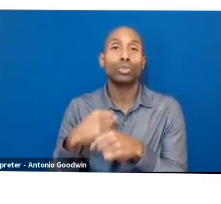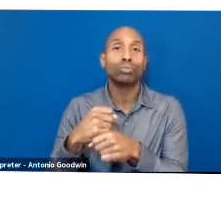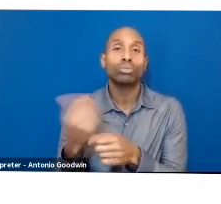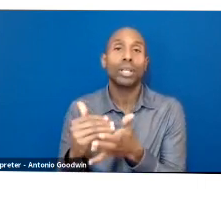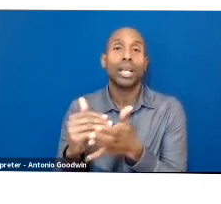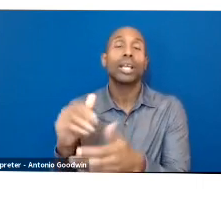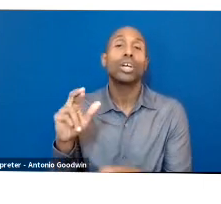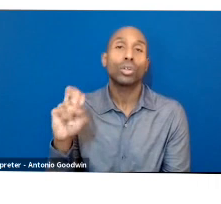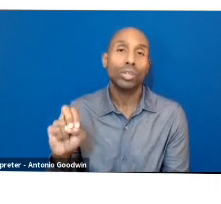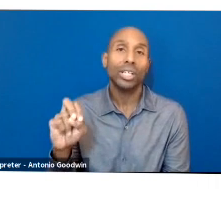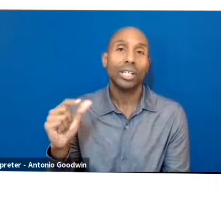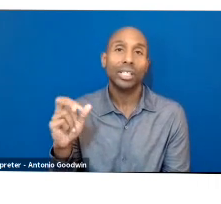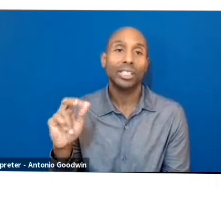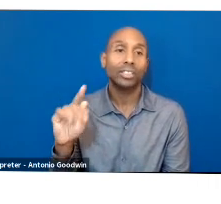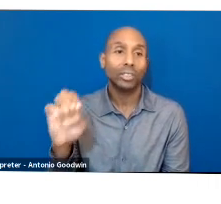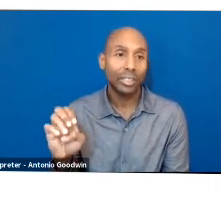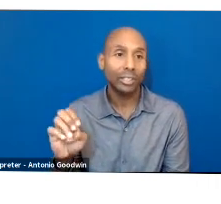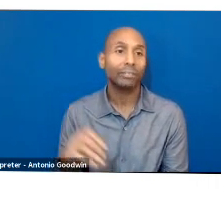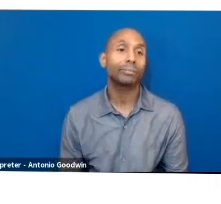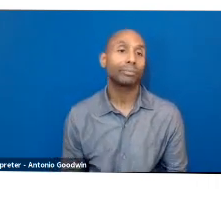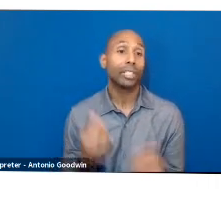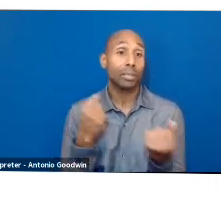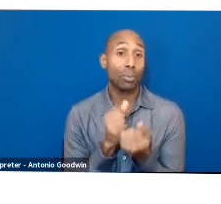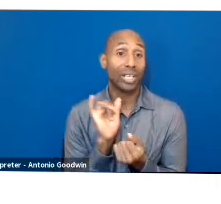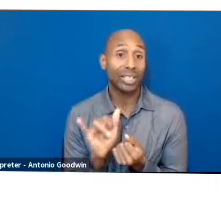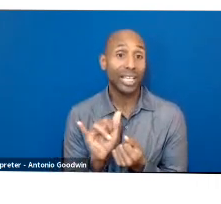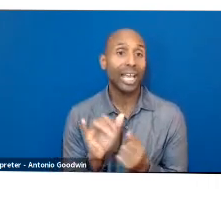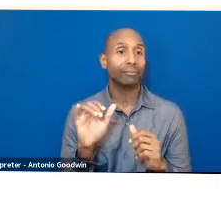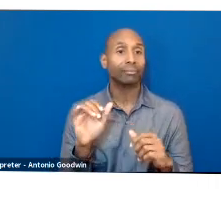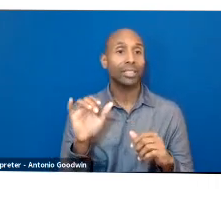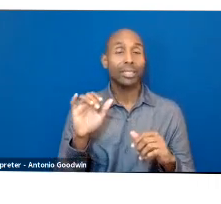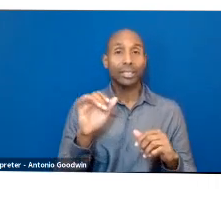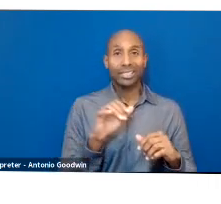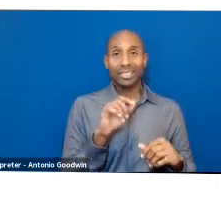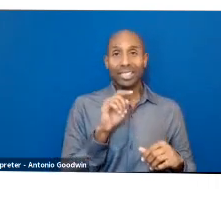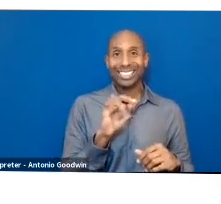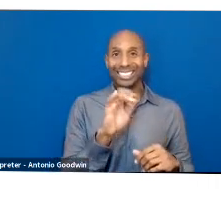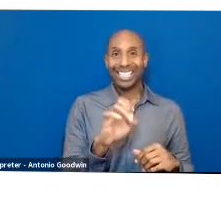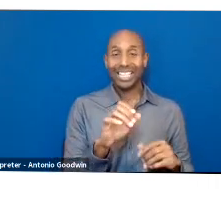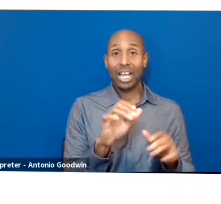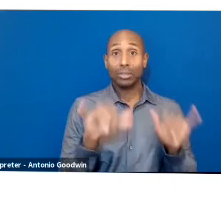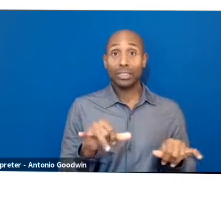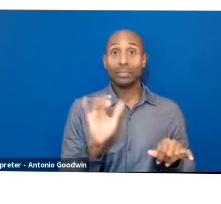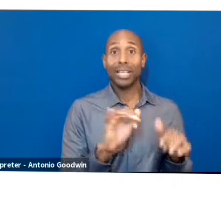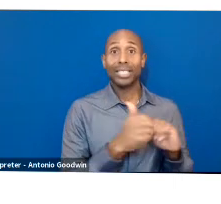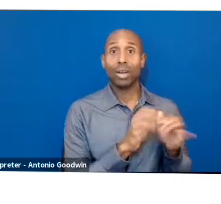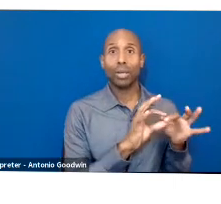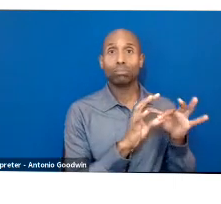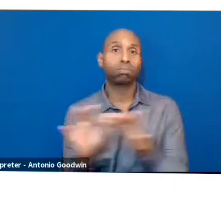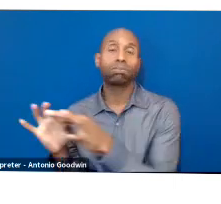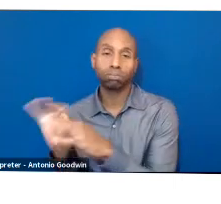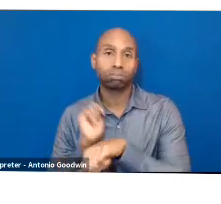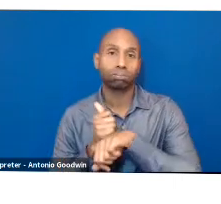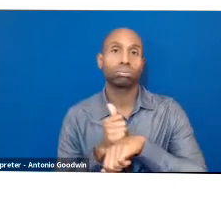supply chains. Indigenous humans for centuries across the world have old regenerative textile